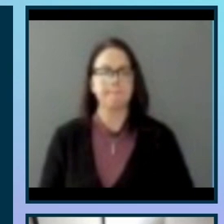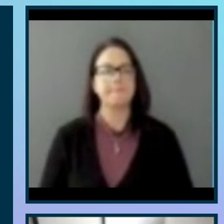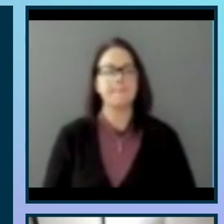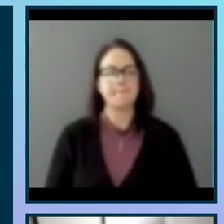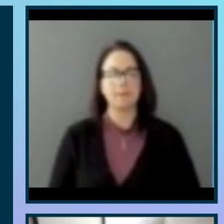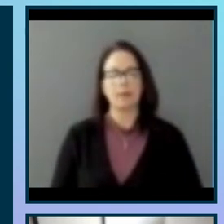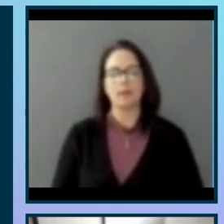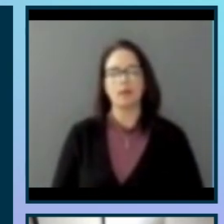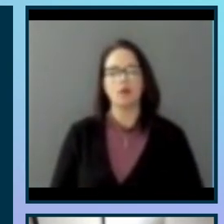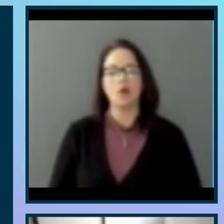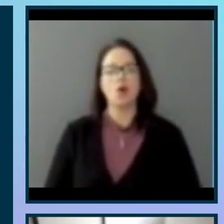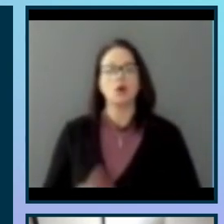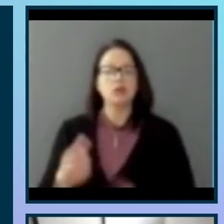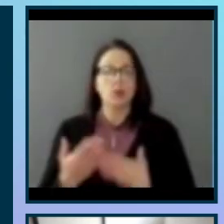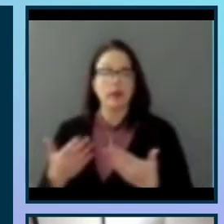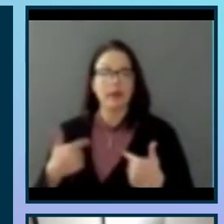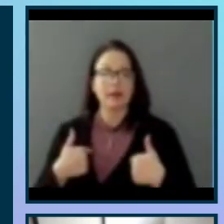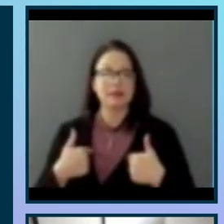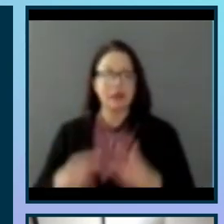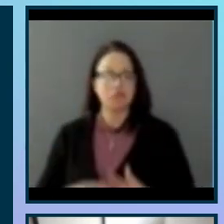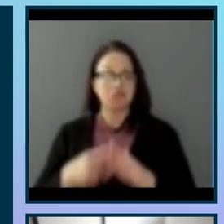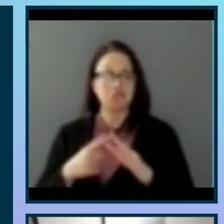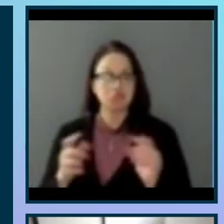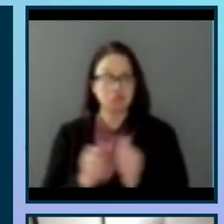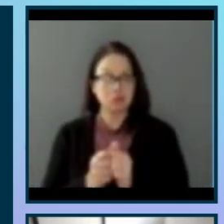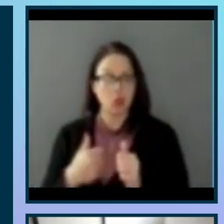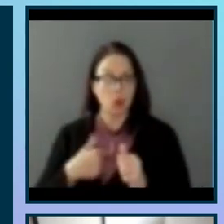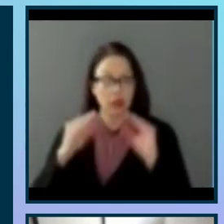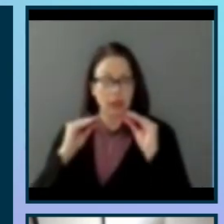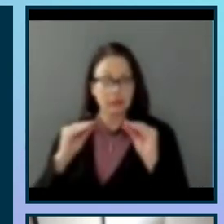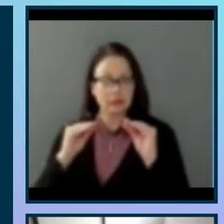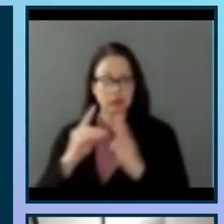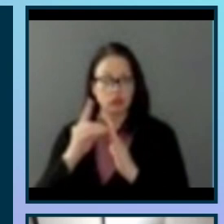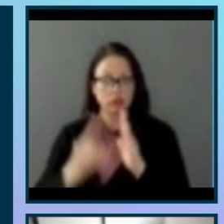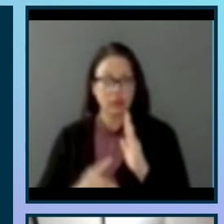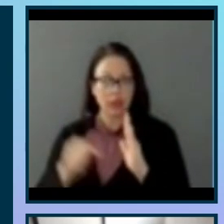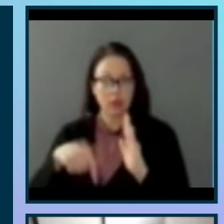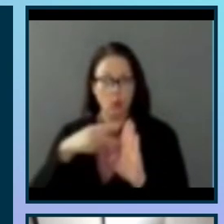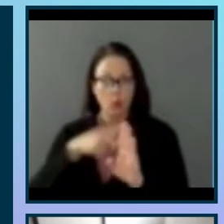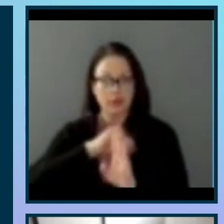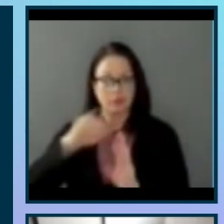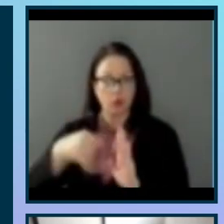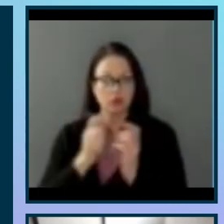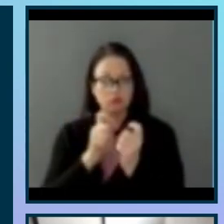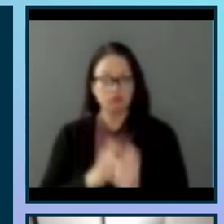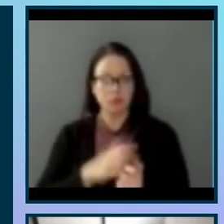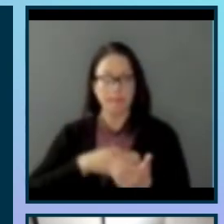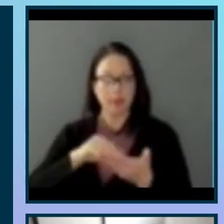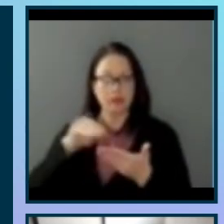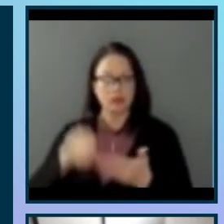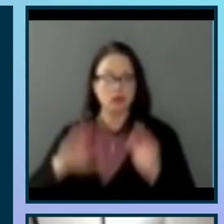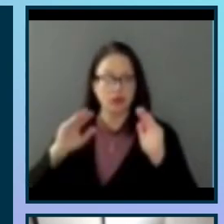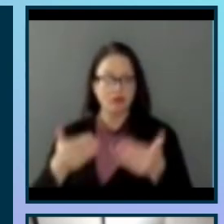So one of the things that I start with when I teach design and with this project in particular is for my students to focus on